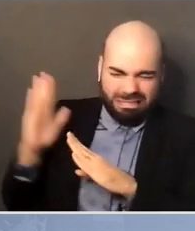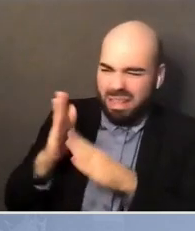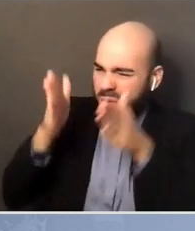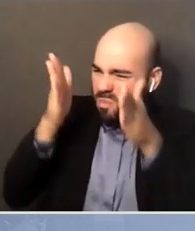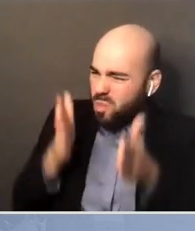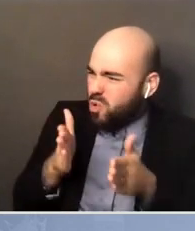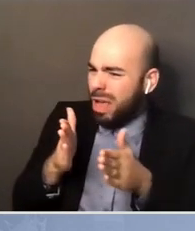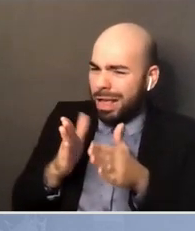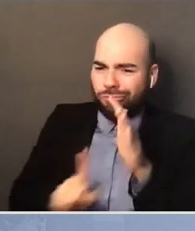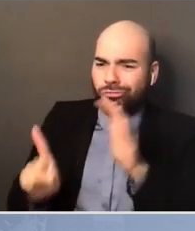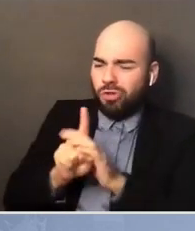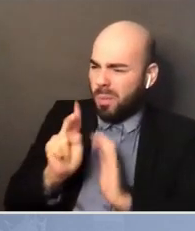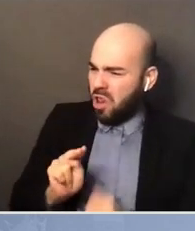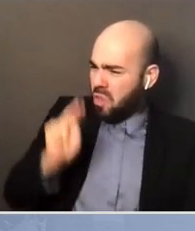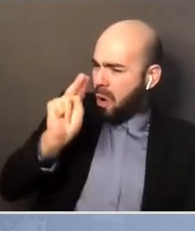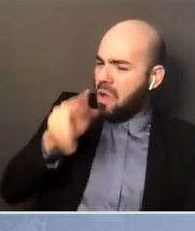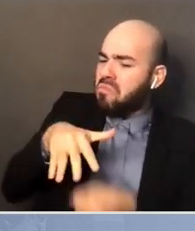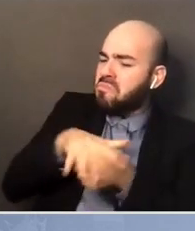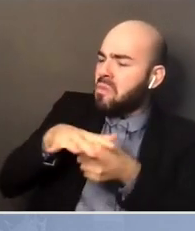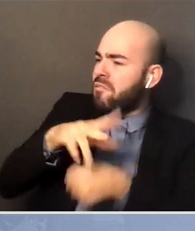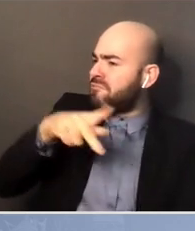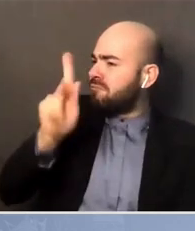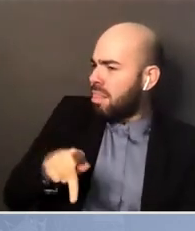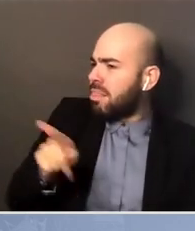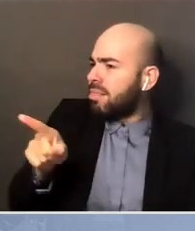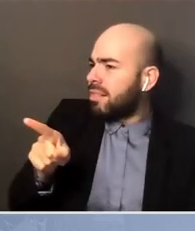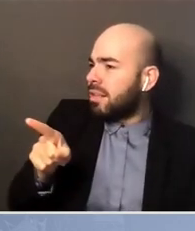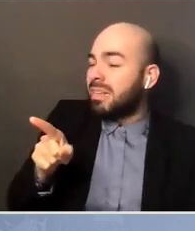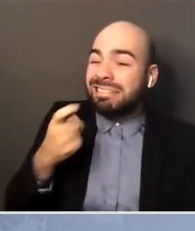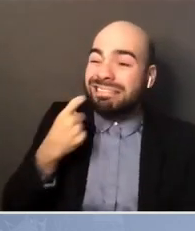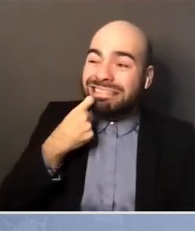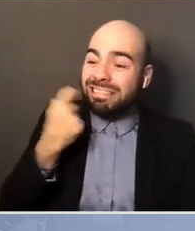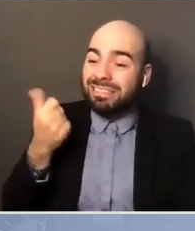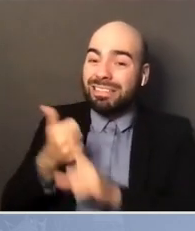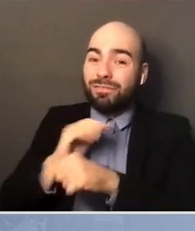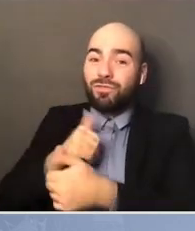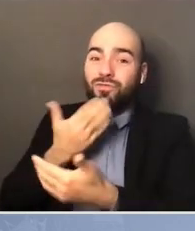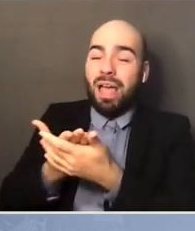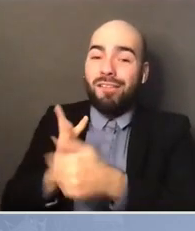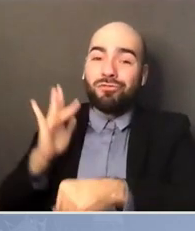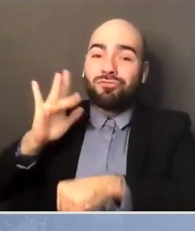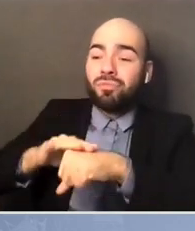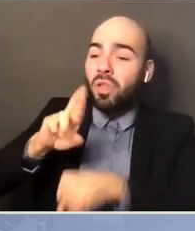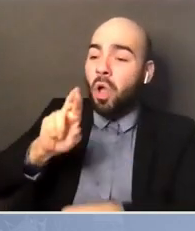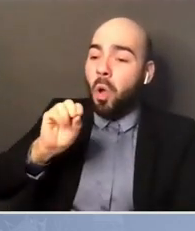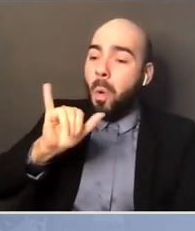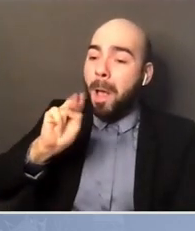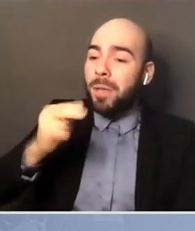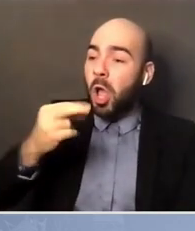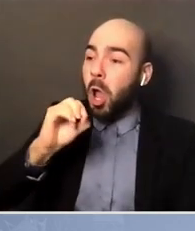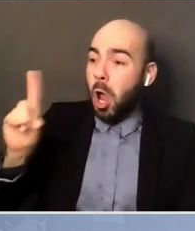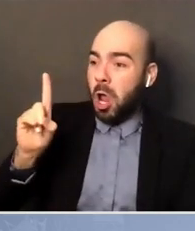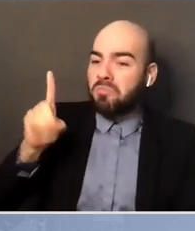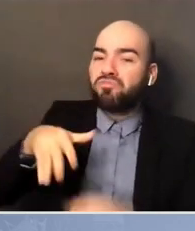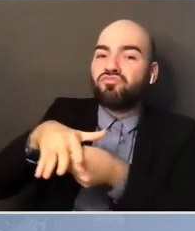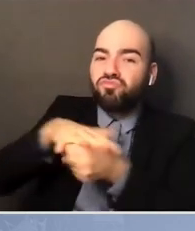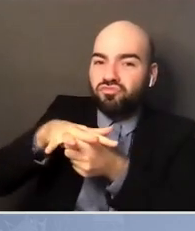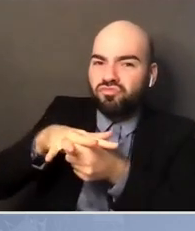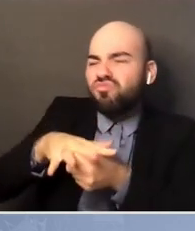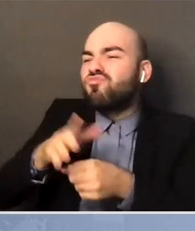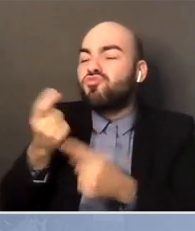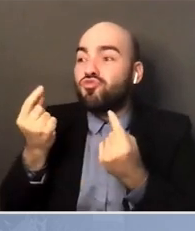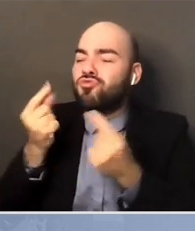Philadelphia. Not too long ago, you came to Robin Hill Dell. Not too far, you was there. You always been significant to us in